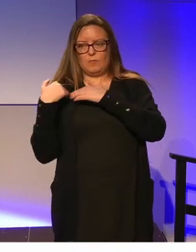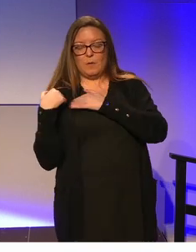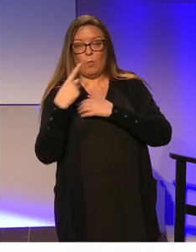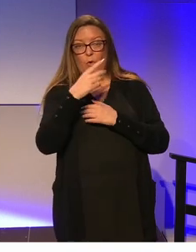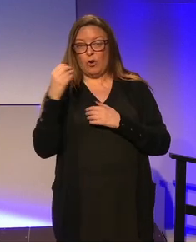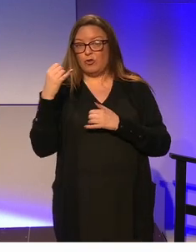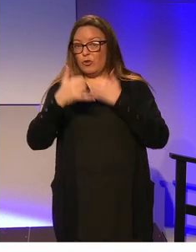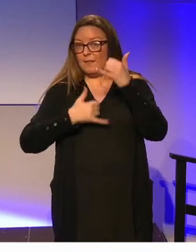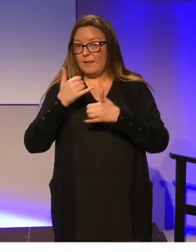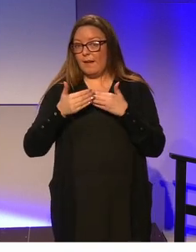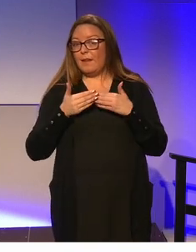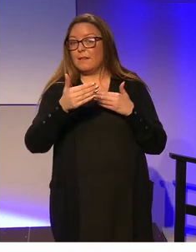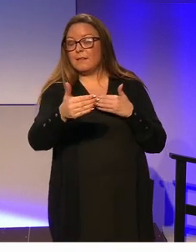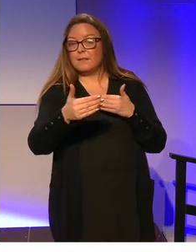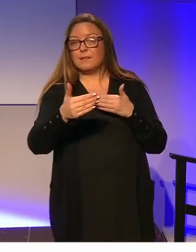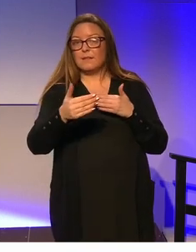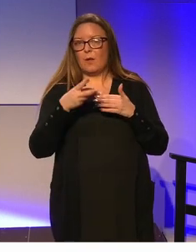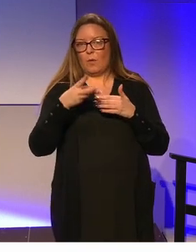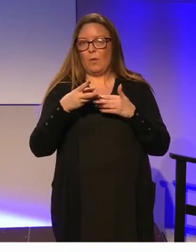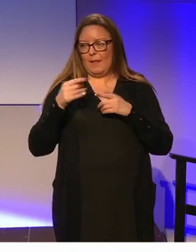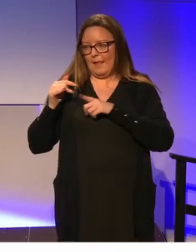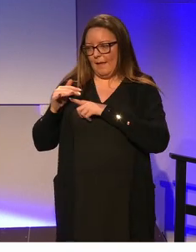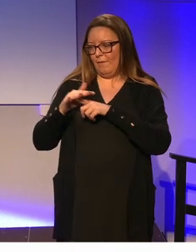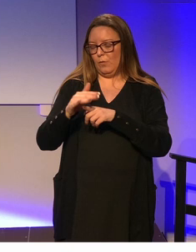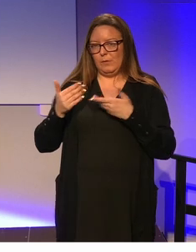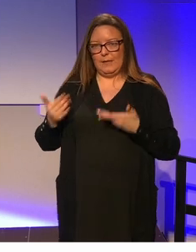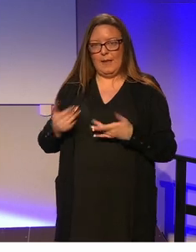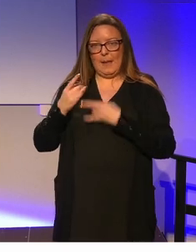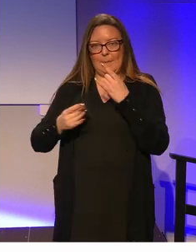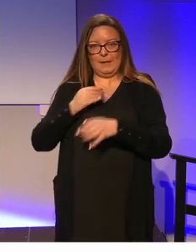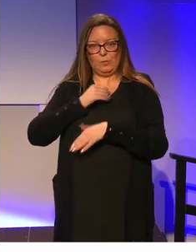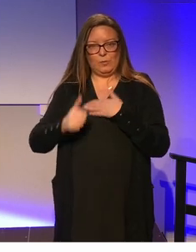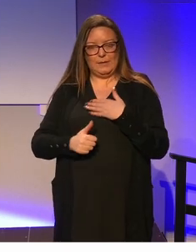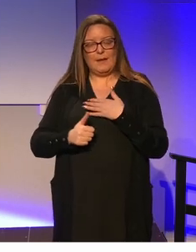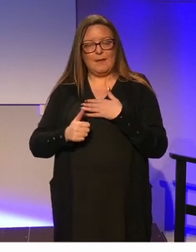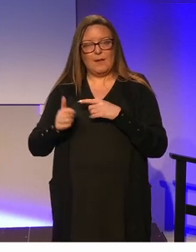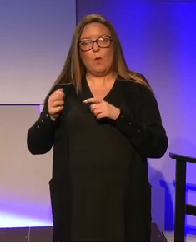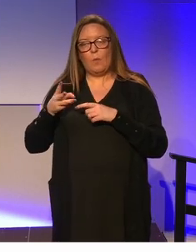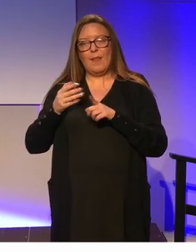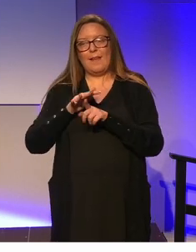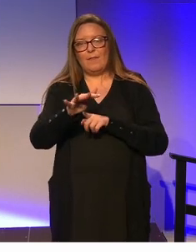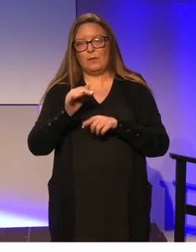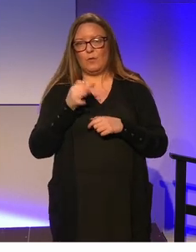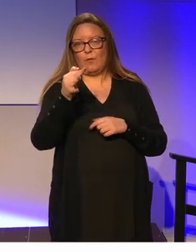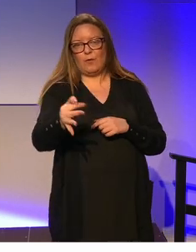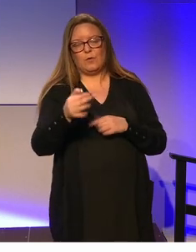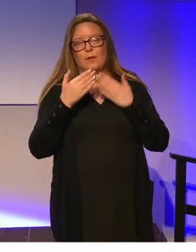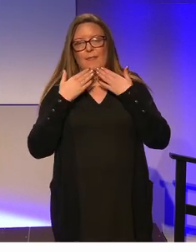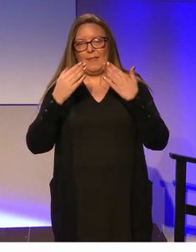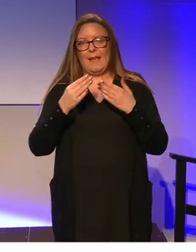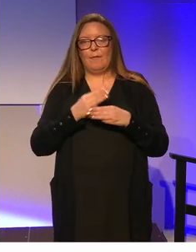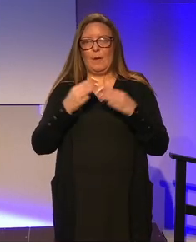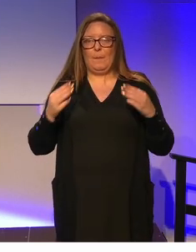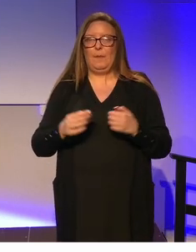years, the path we have taken will have indeed made all the difference. raibh míle, maith agaibh go leir. Thank you.